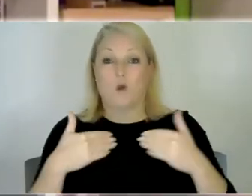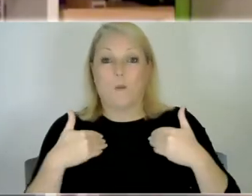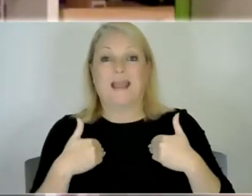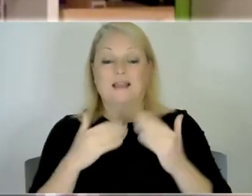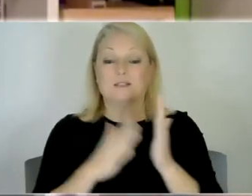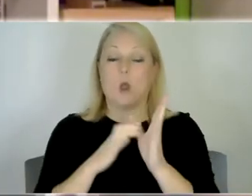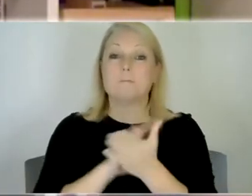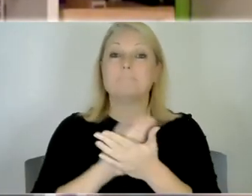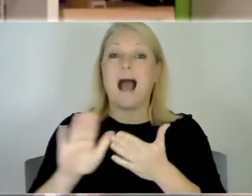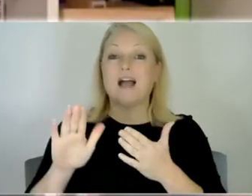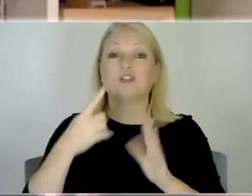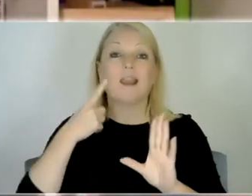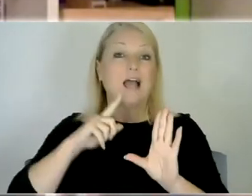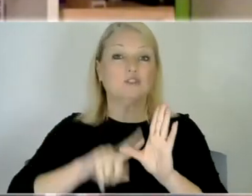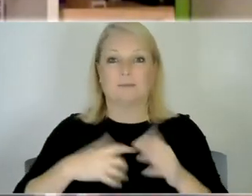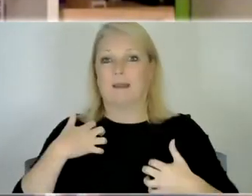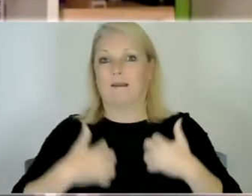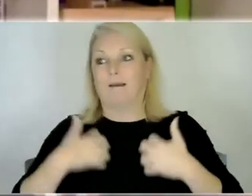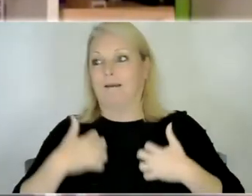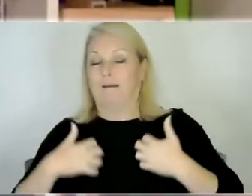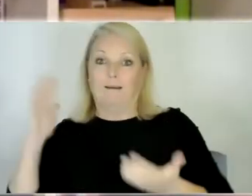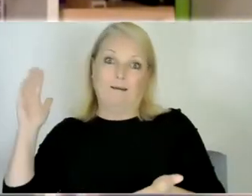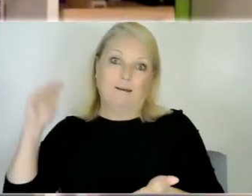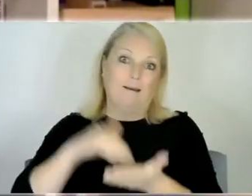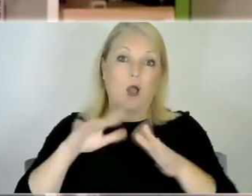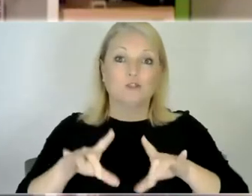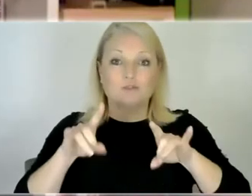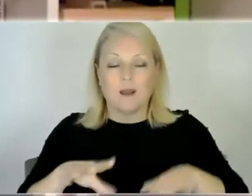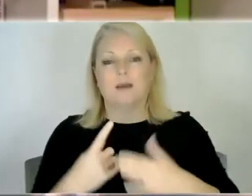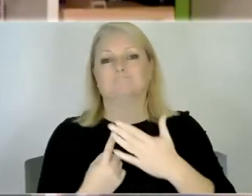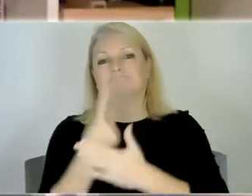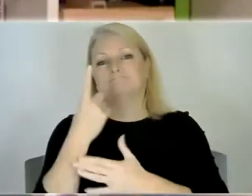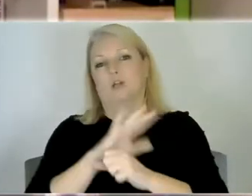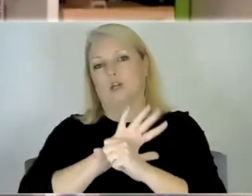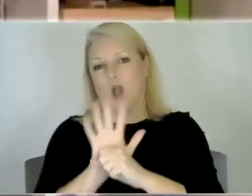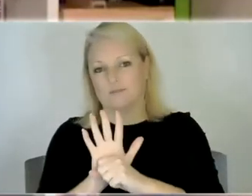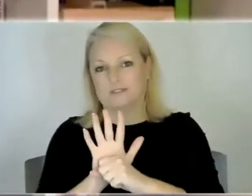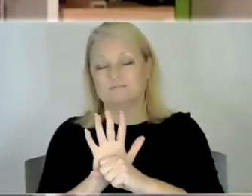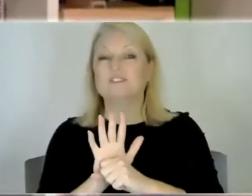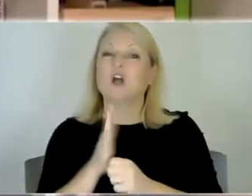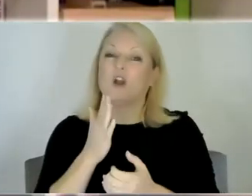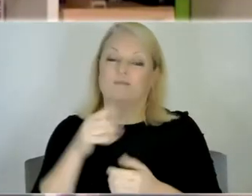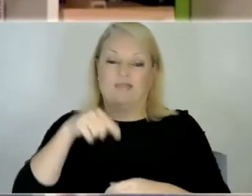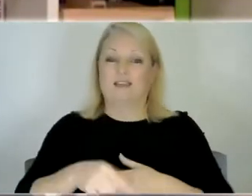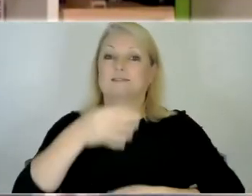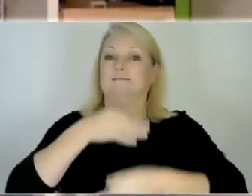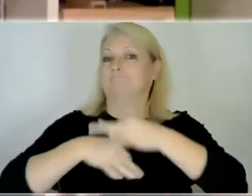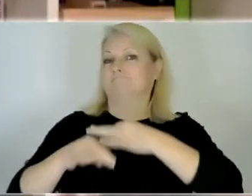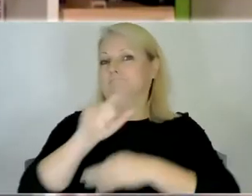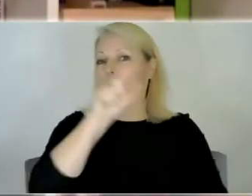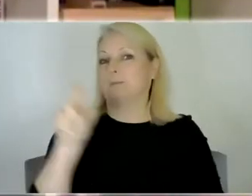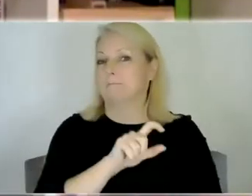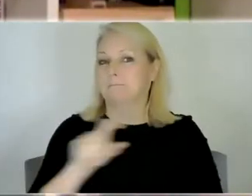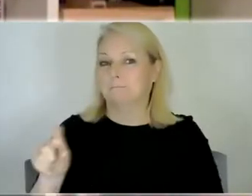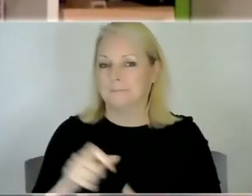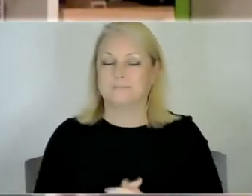last year but obviously yeah Covid got in the way and I guess this is the best substitute, best way to make up